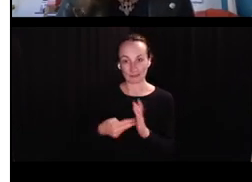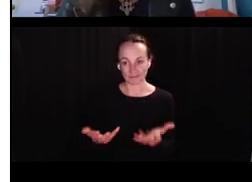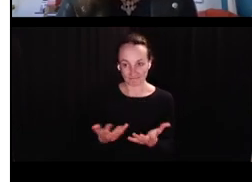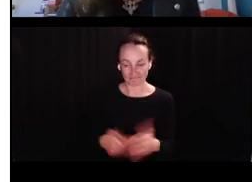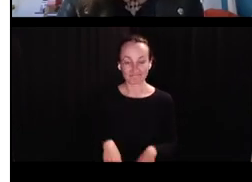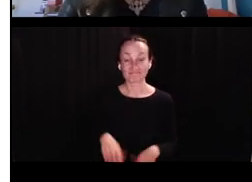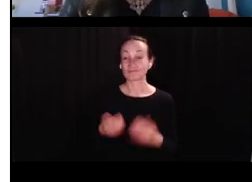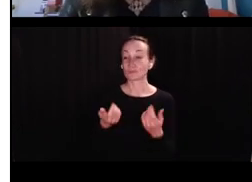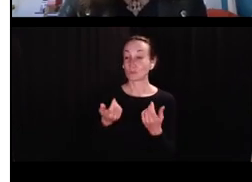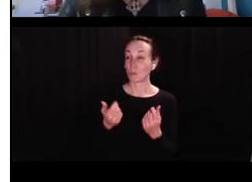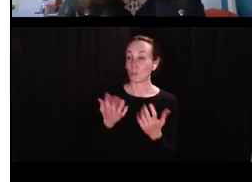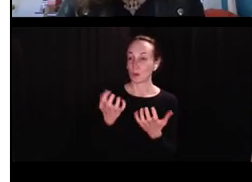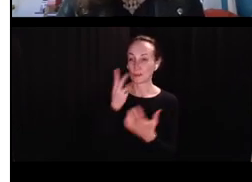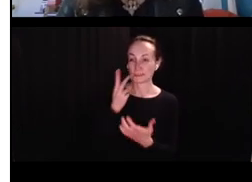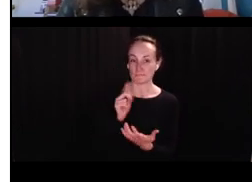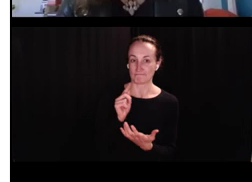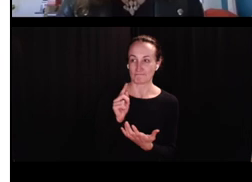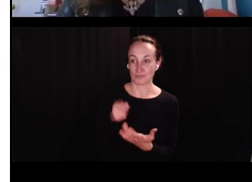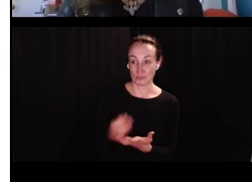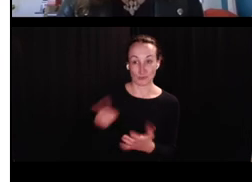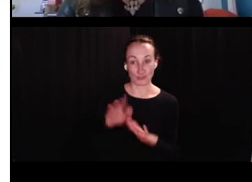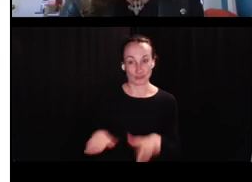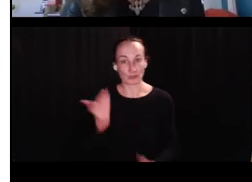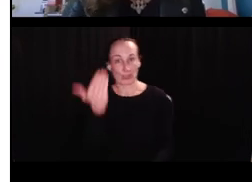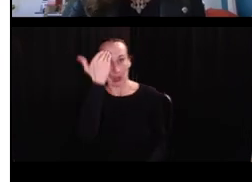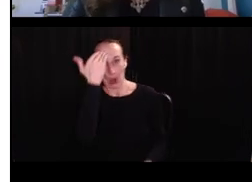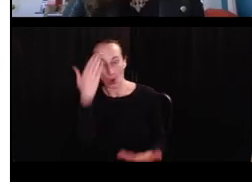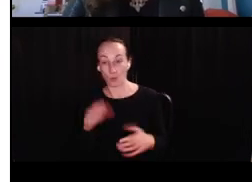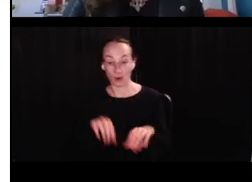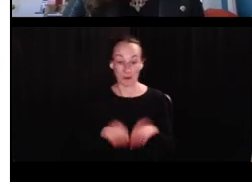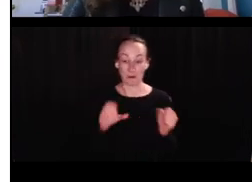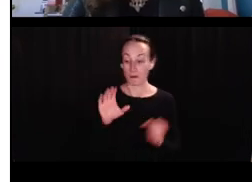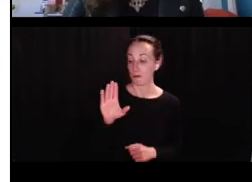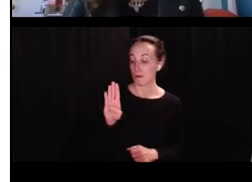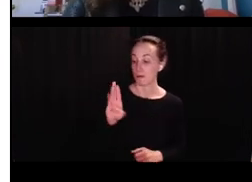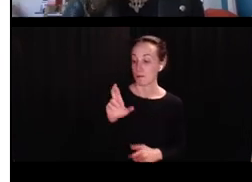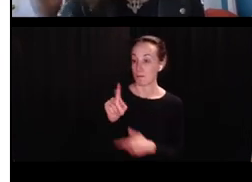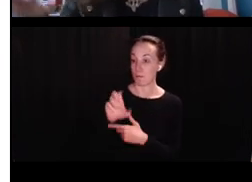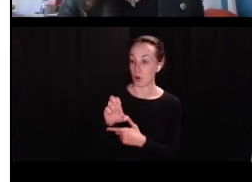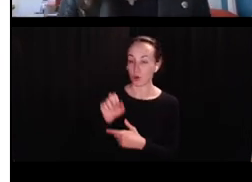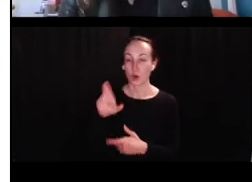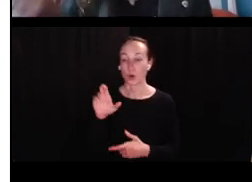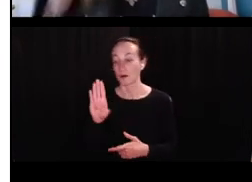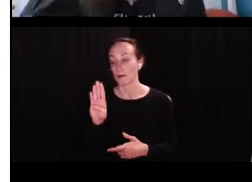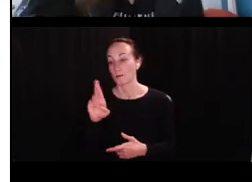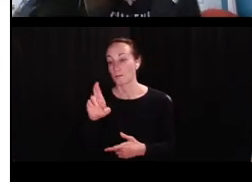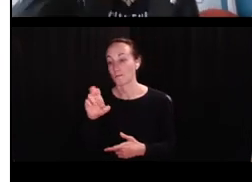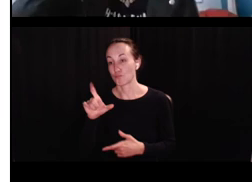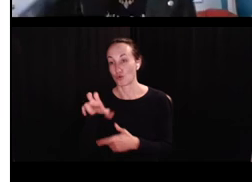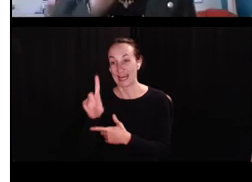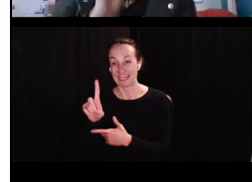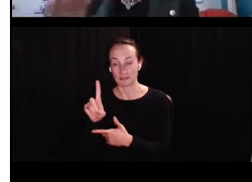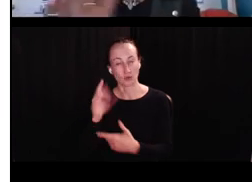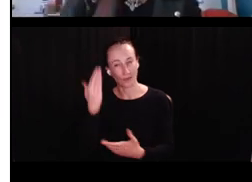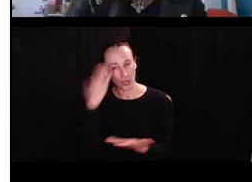mean. Um, so we're trying to see if they know, know what broke or